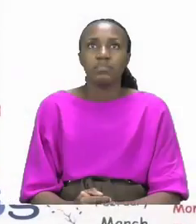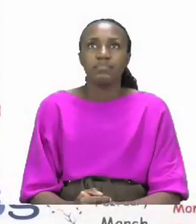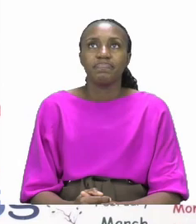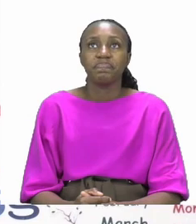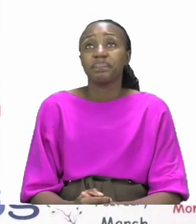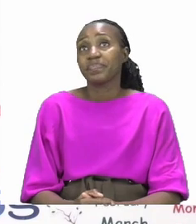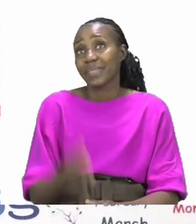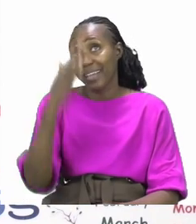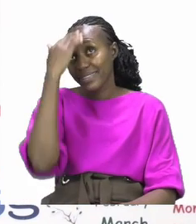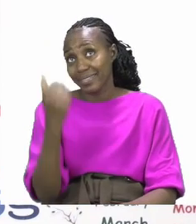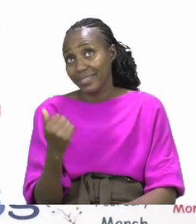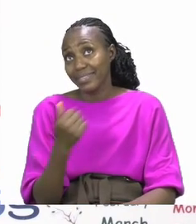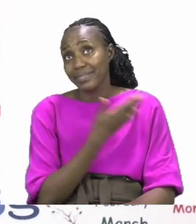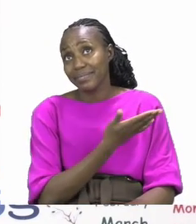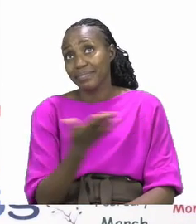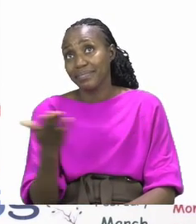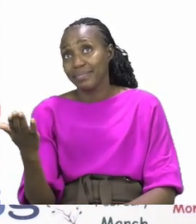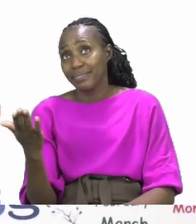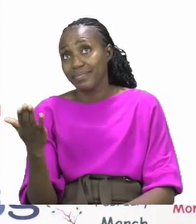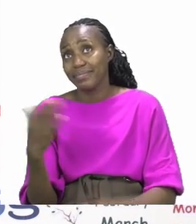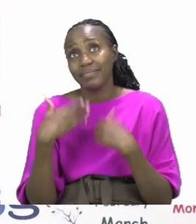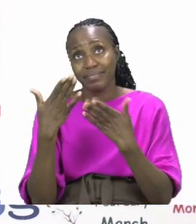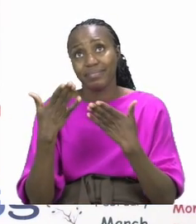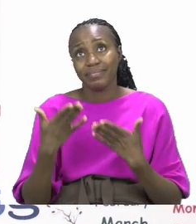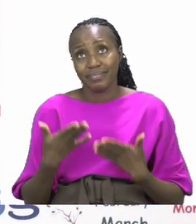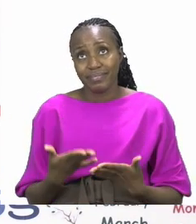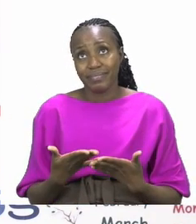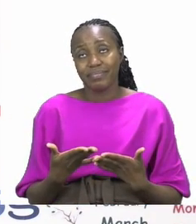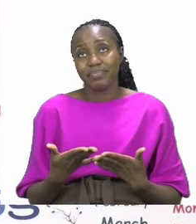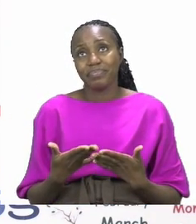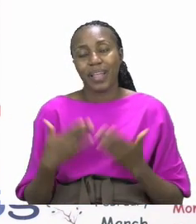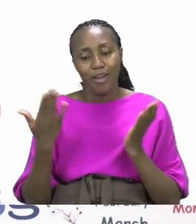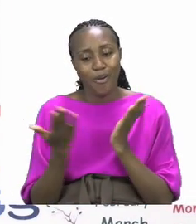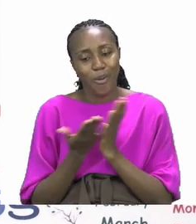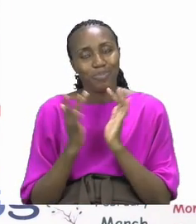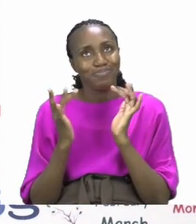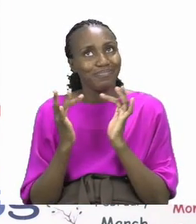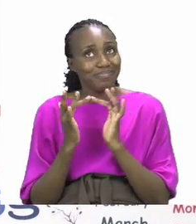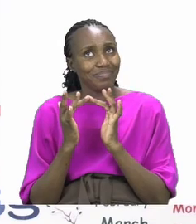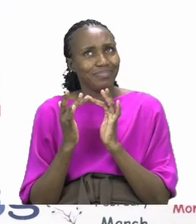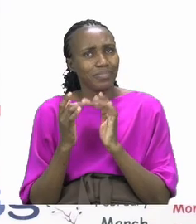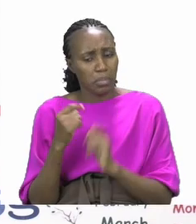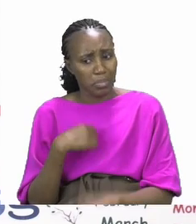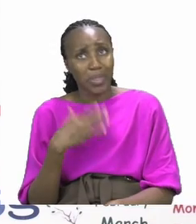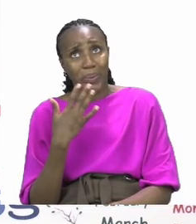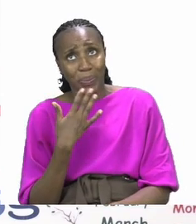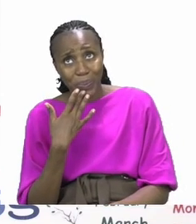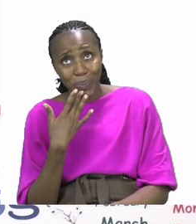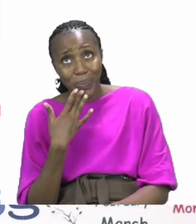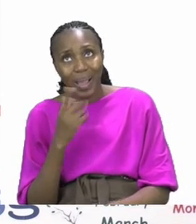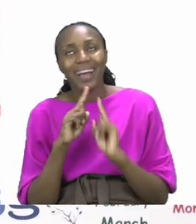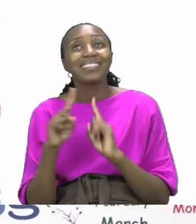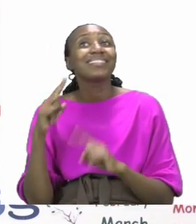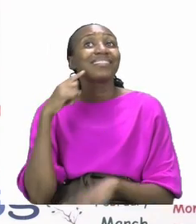Hello everyone and welcome to MyZone Online School. My name is Teacher